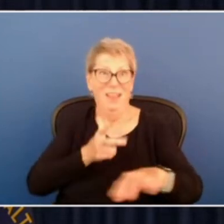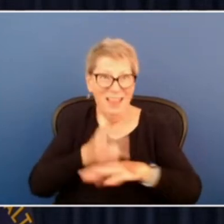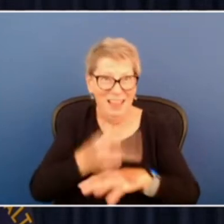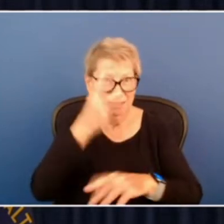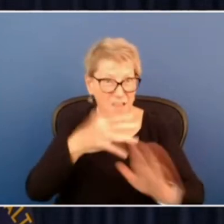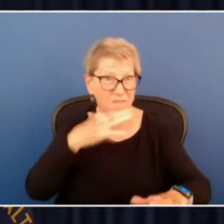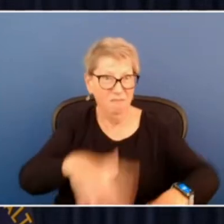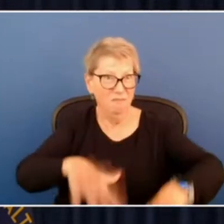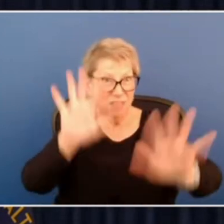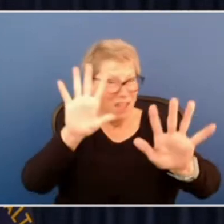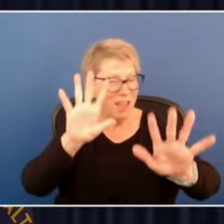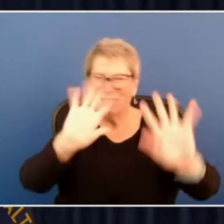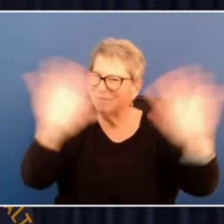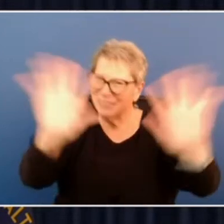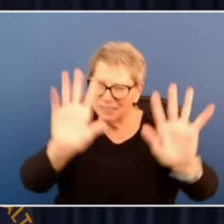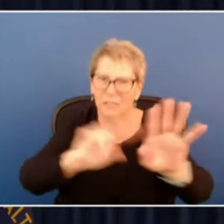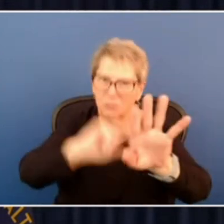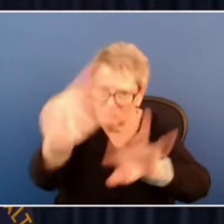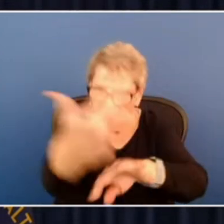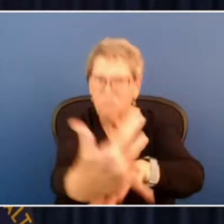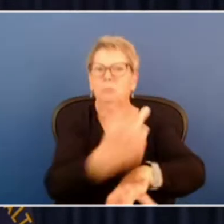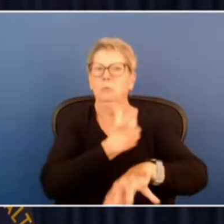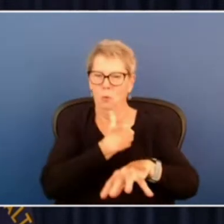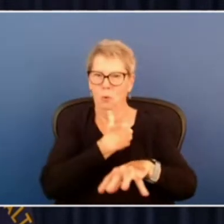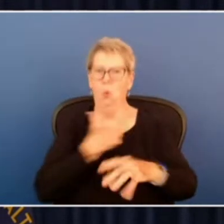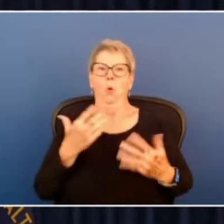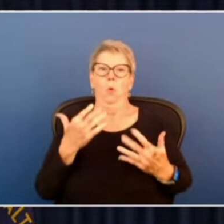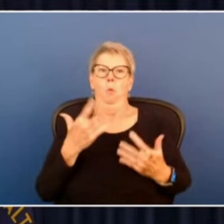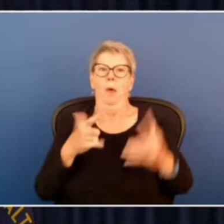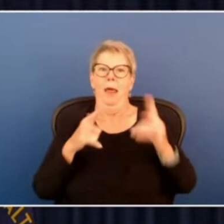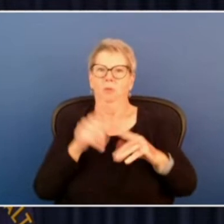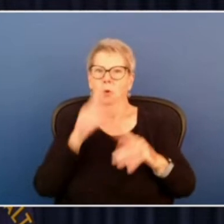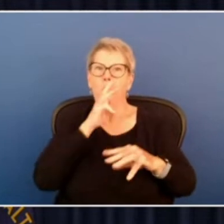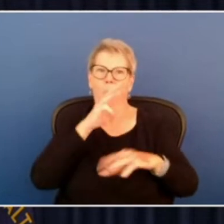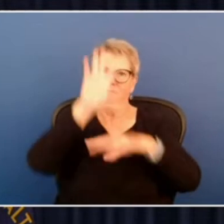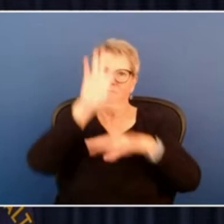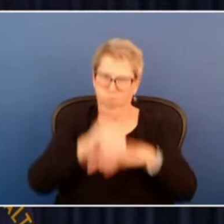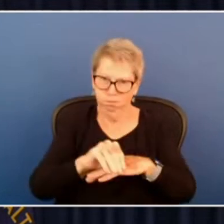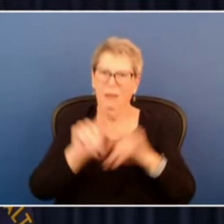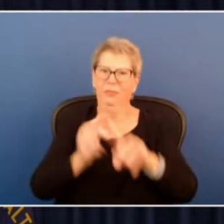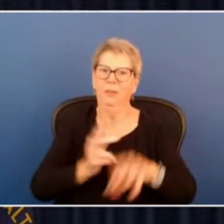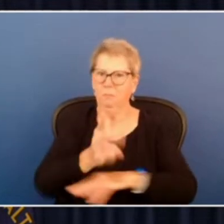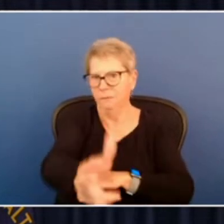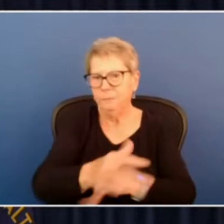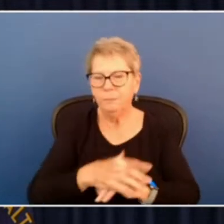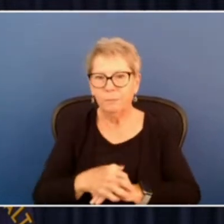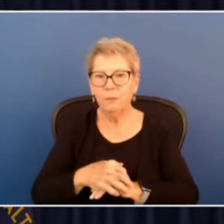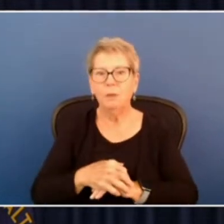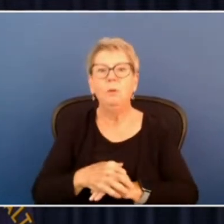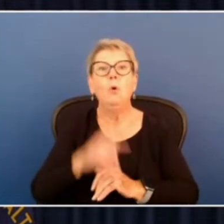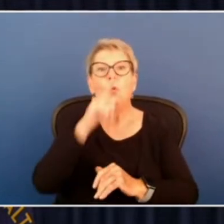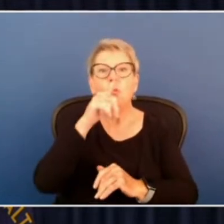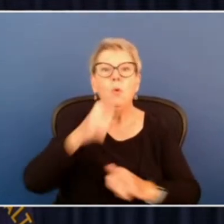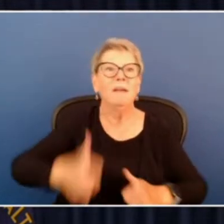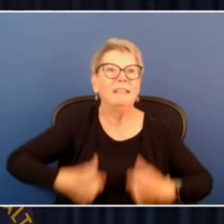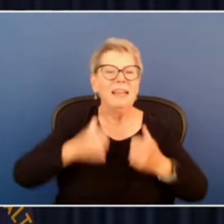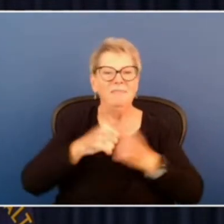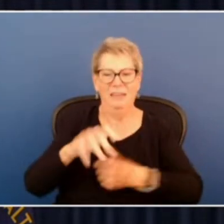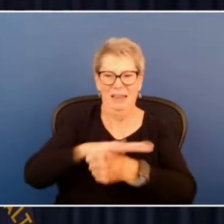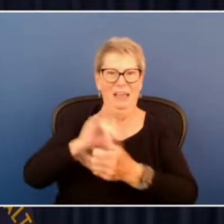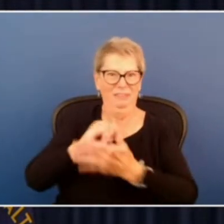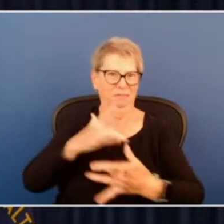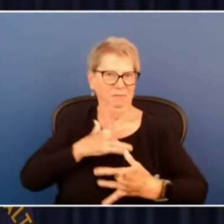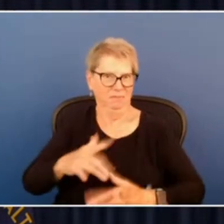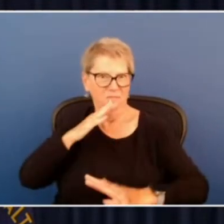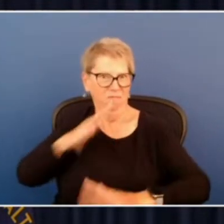wait it out, make sure you don't cross a flooded roadway. For those living in low-lying or flood-prone areas, please take